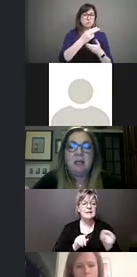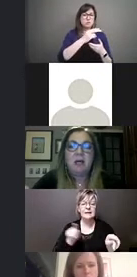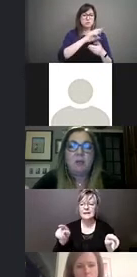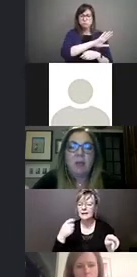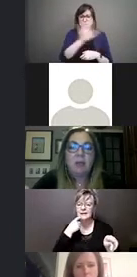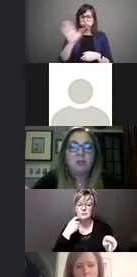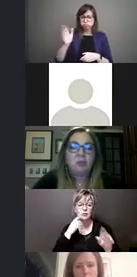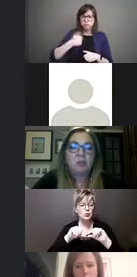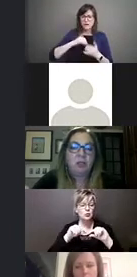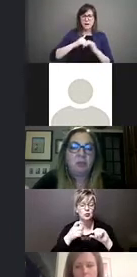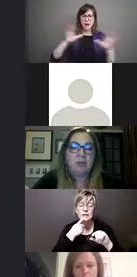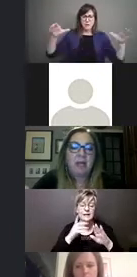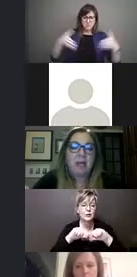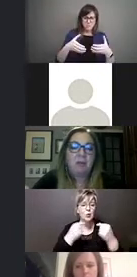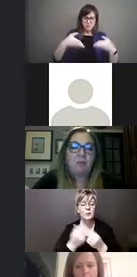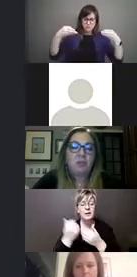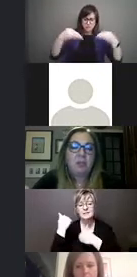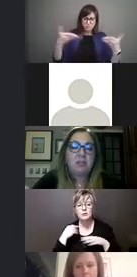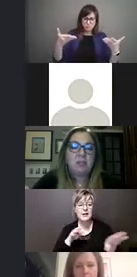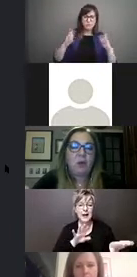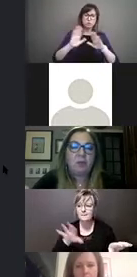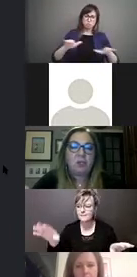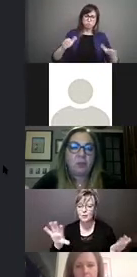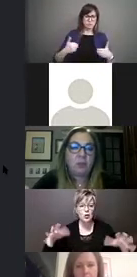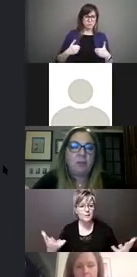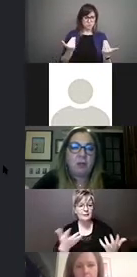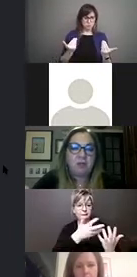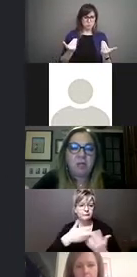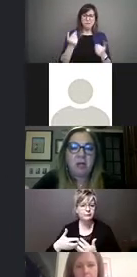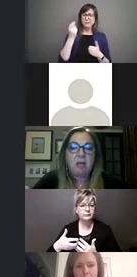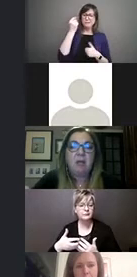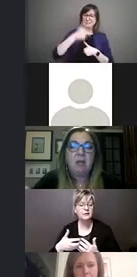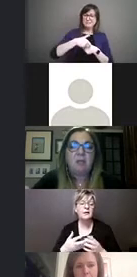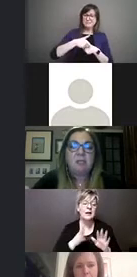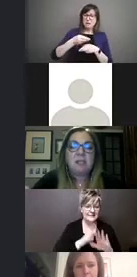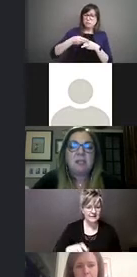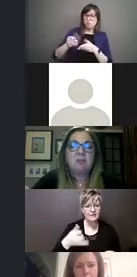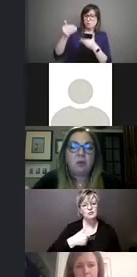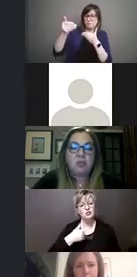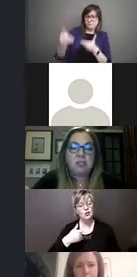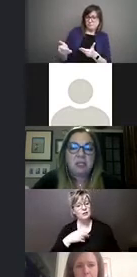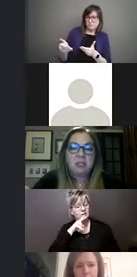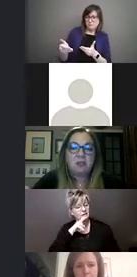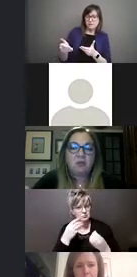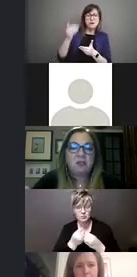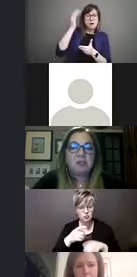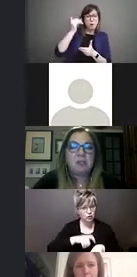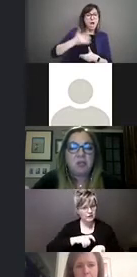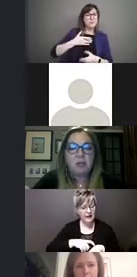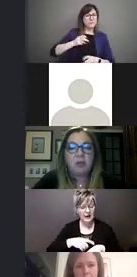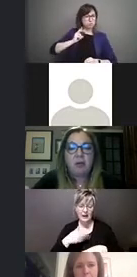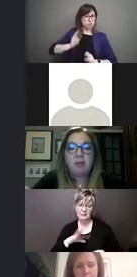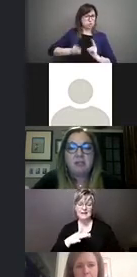around children and youth. And we're doing this over a short period of time with a sense of urgency to surface